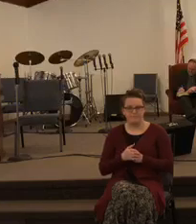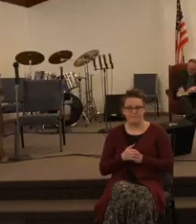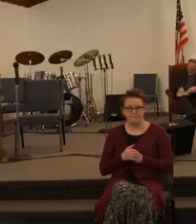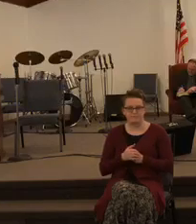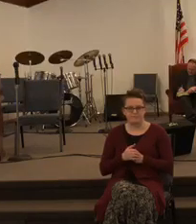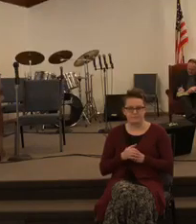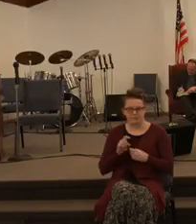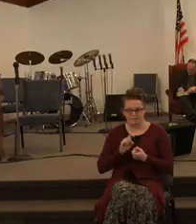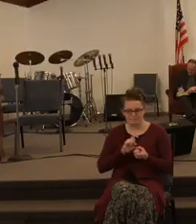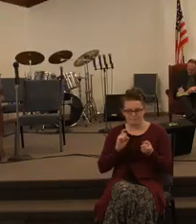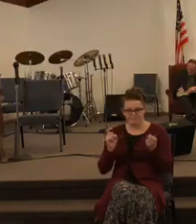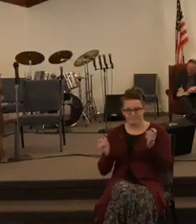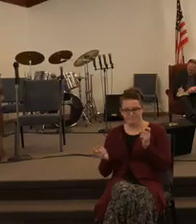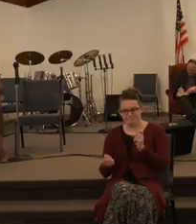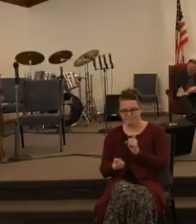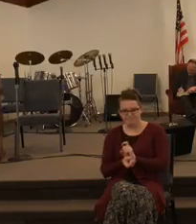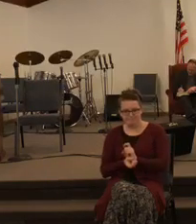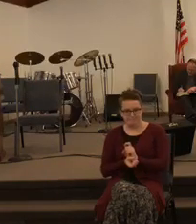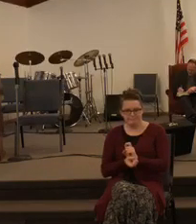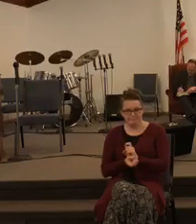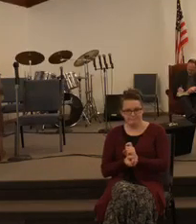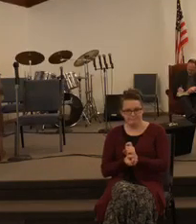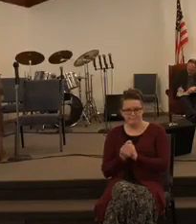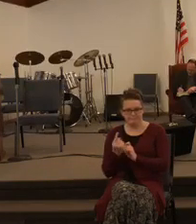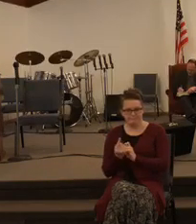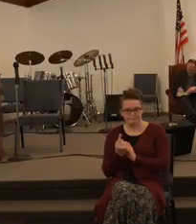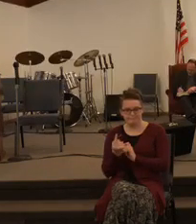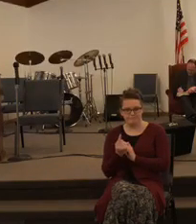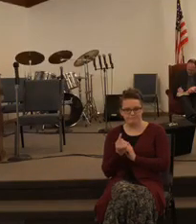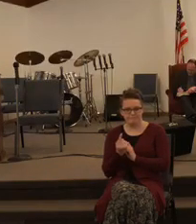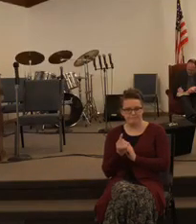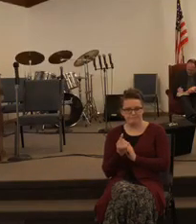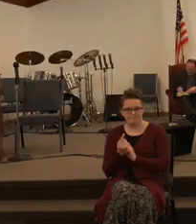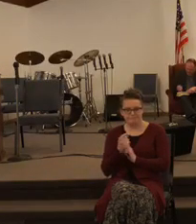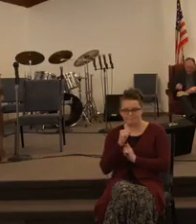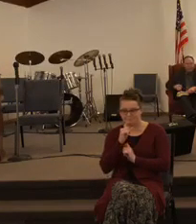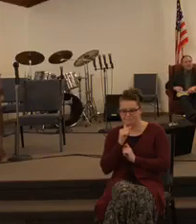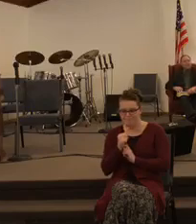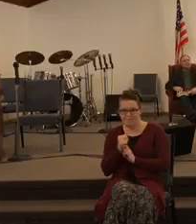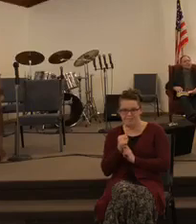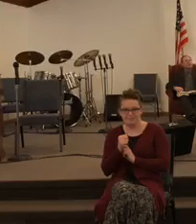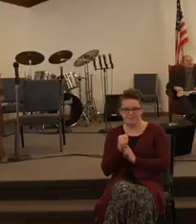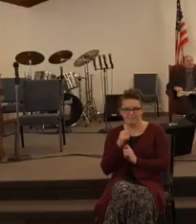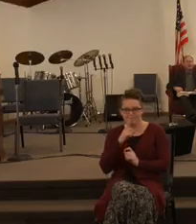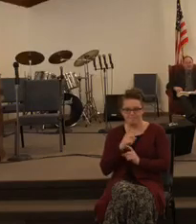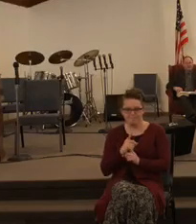and turn it into something that is not right now